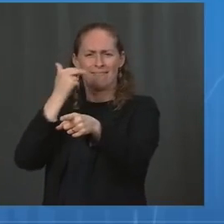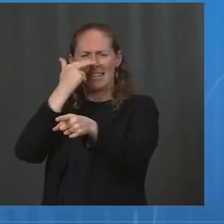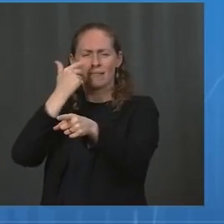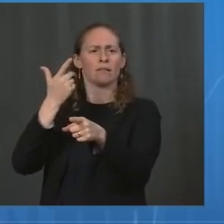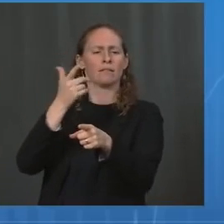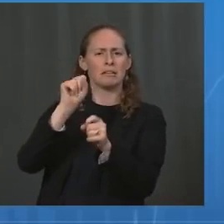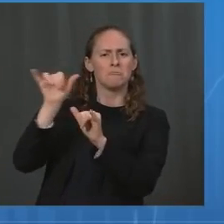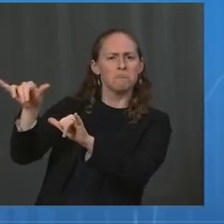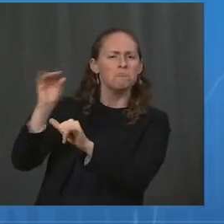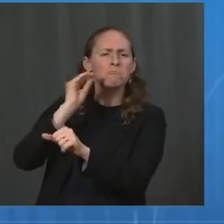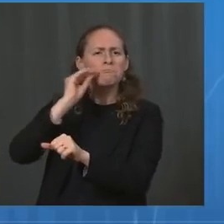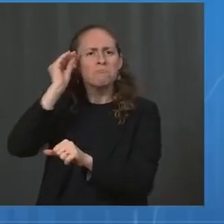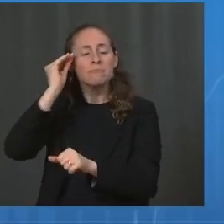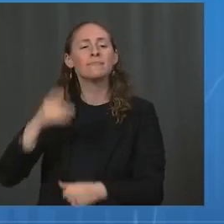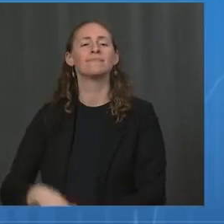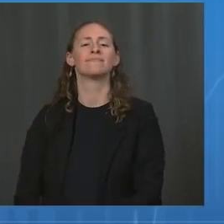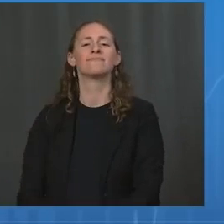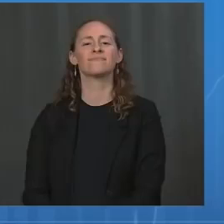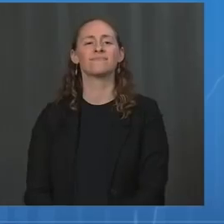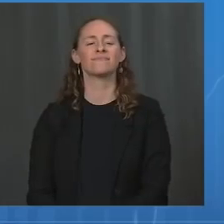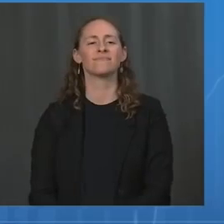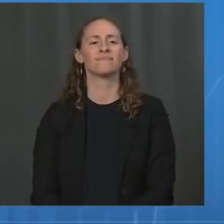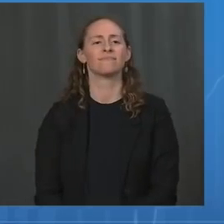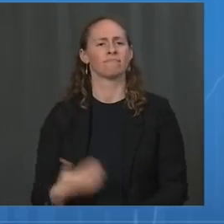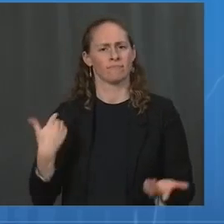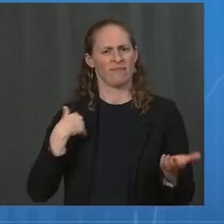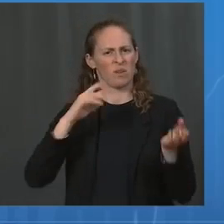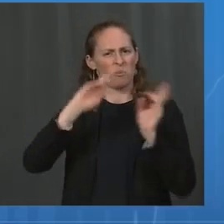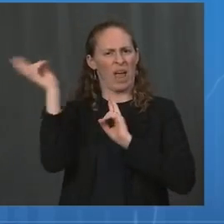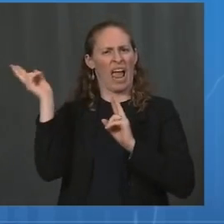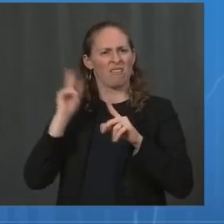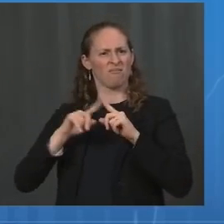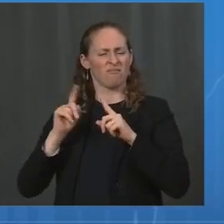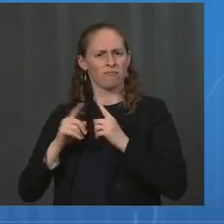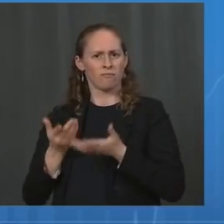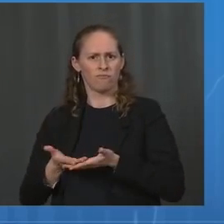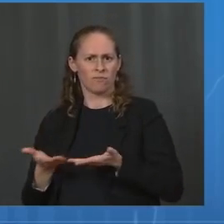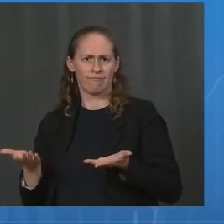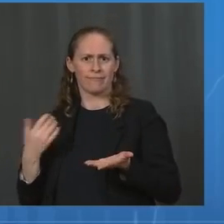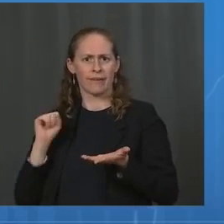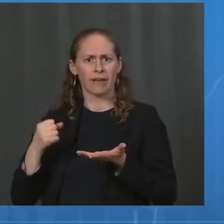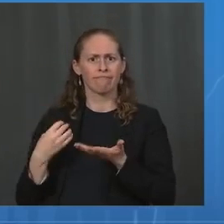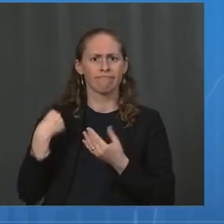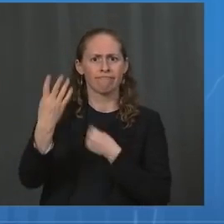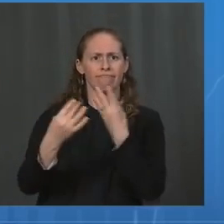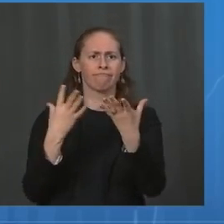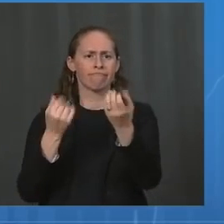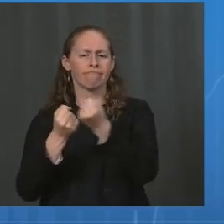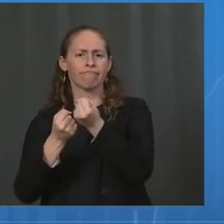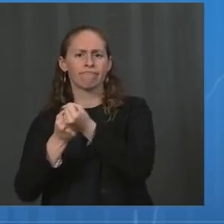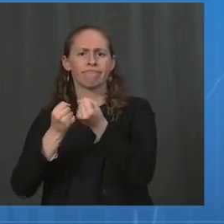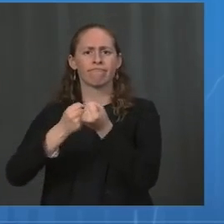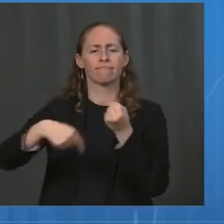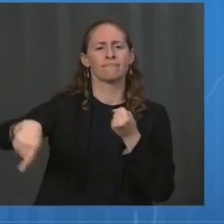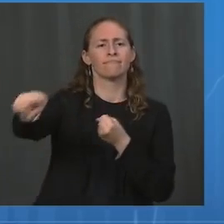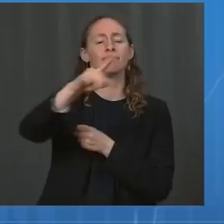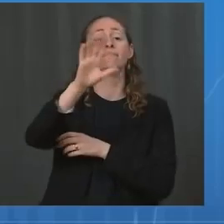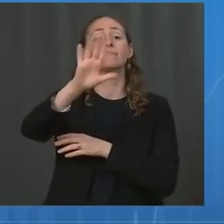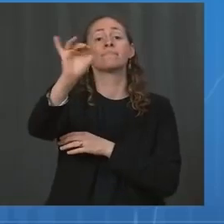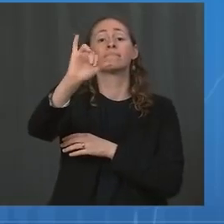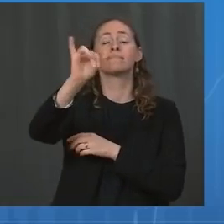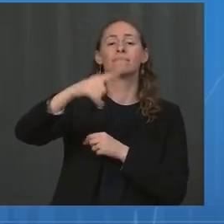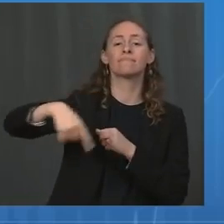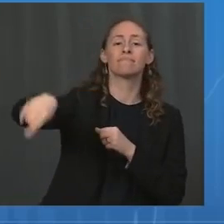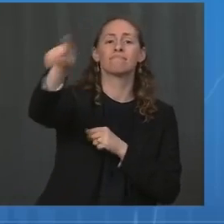implement these recommendations. Parents should educate themselves on the CDC's recommendations for K-12 school operations.